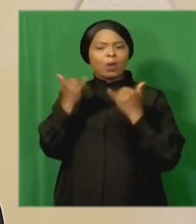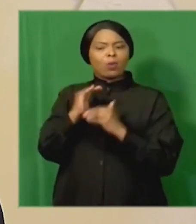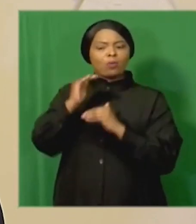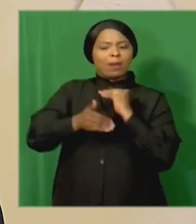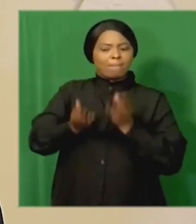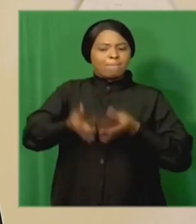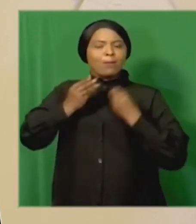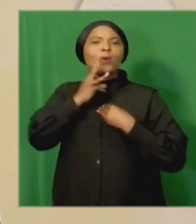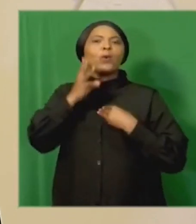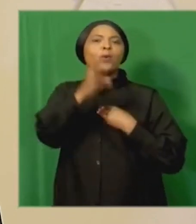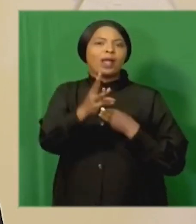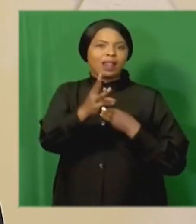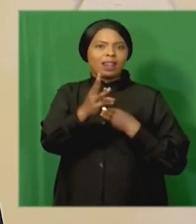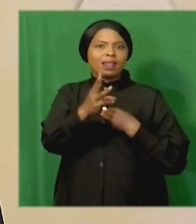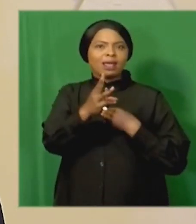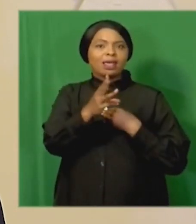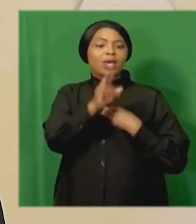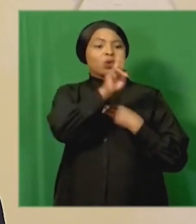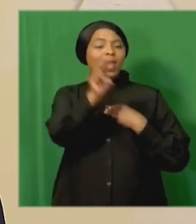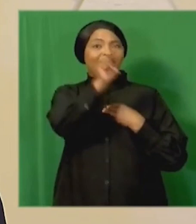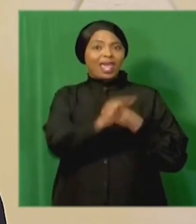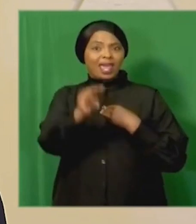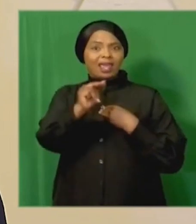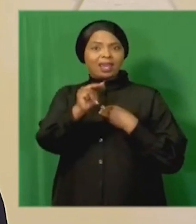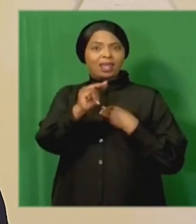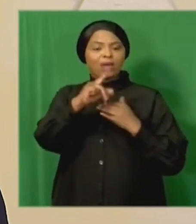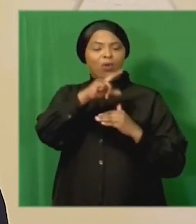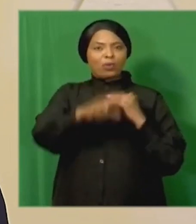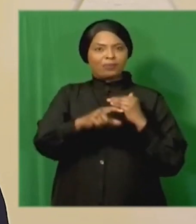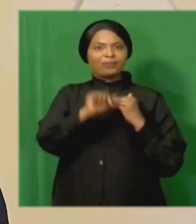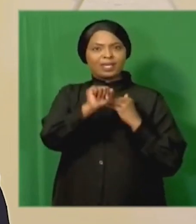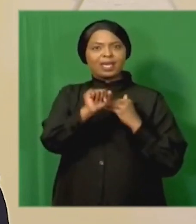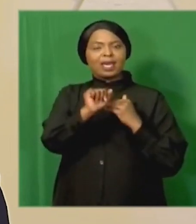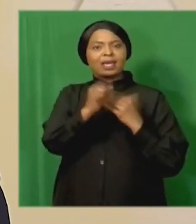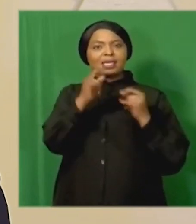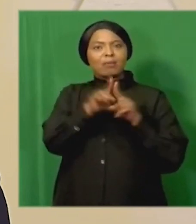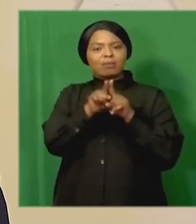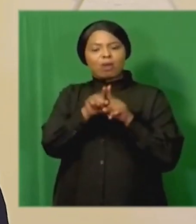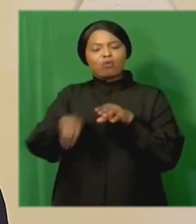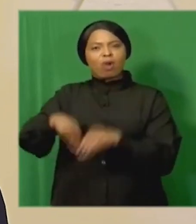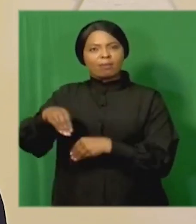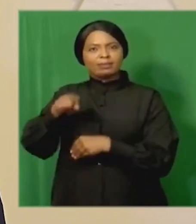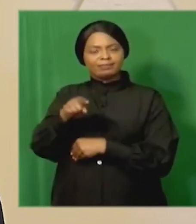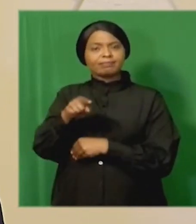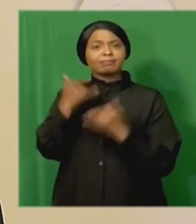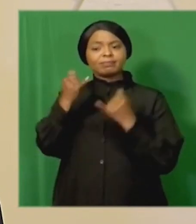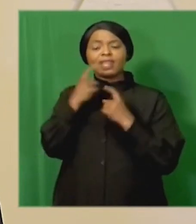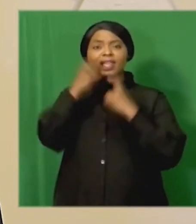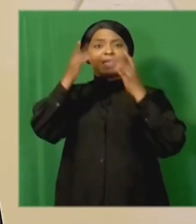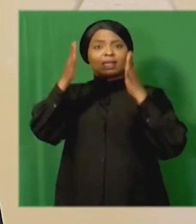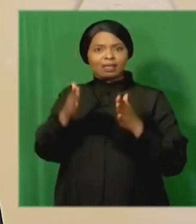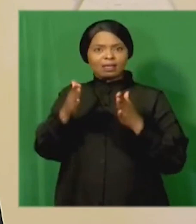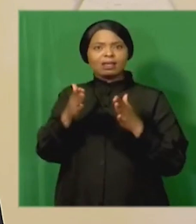protections afforded by the UN convention against corruption and that whistleblowers have immunity